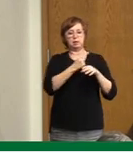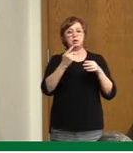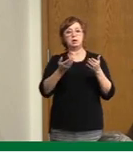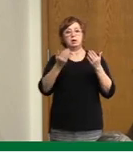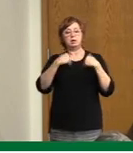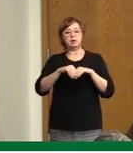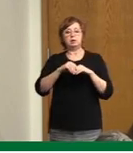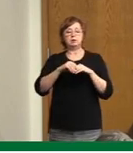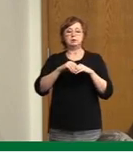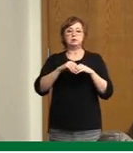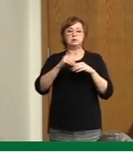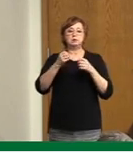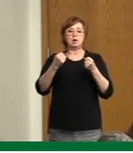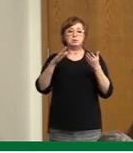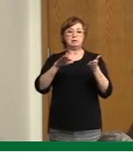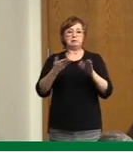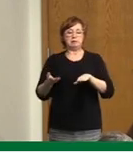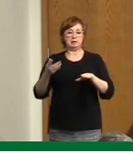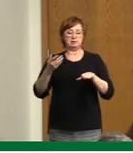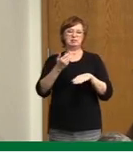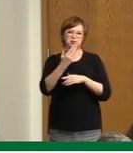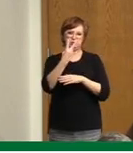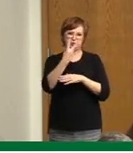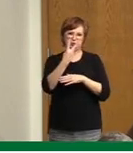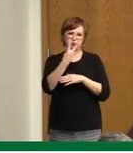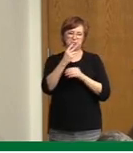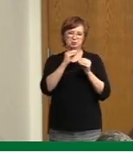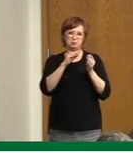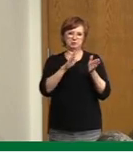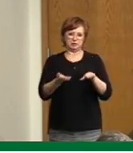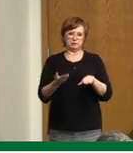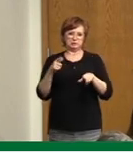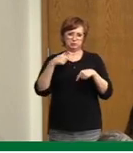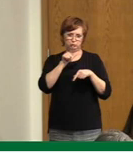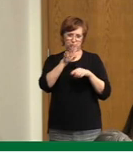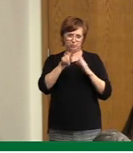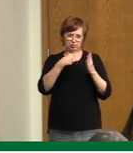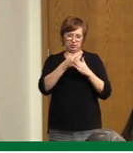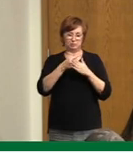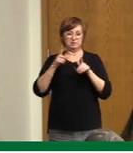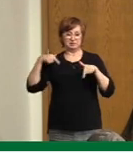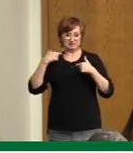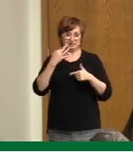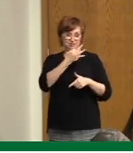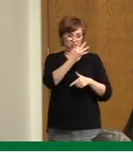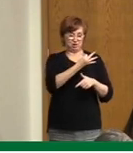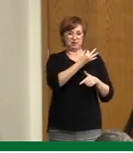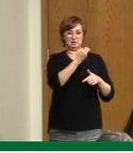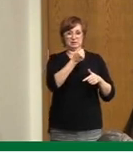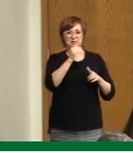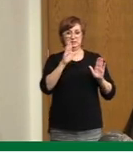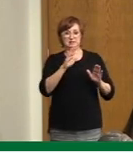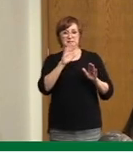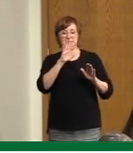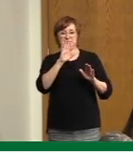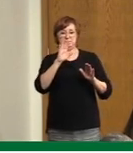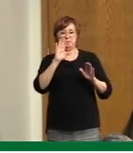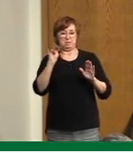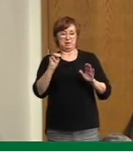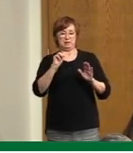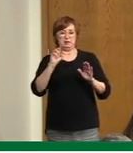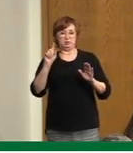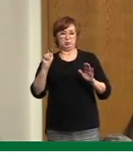lost 13 more Saskatchewan residents since Friday. And obviously a very difficult time for all of us and our sympathies with the families and friends